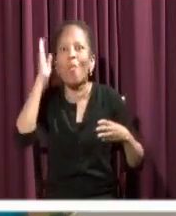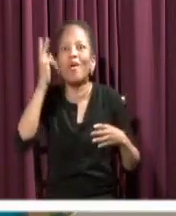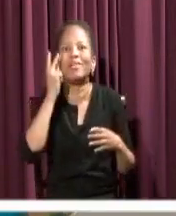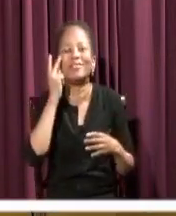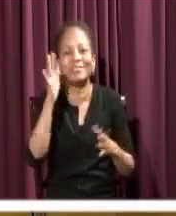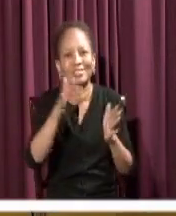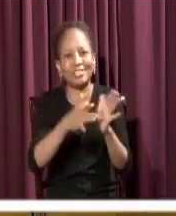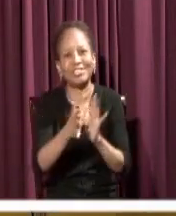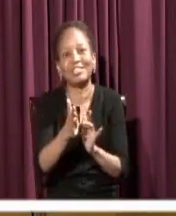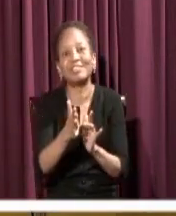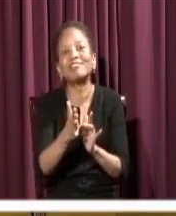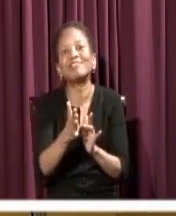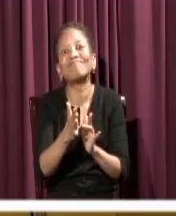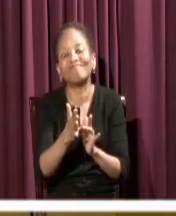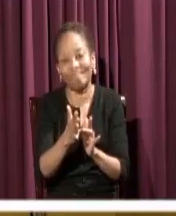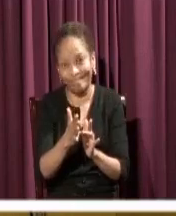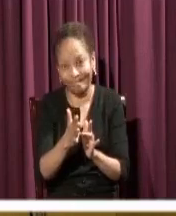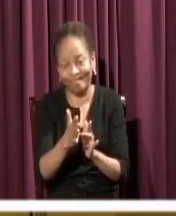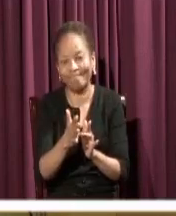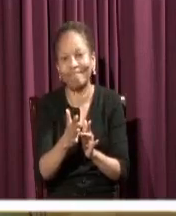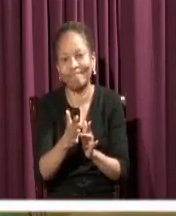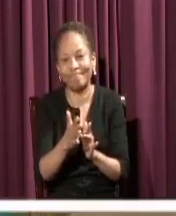breaking of the bread. Amen.